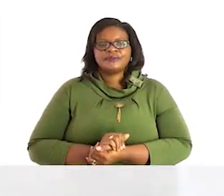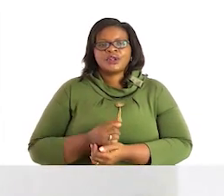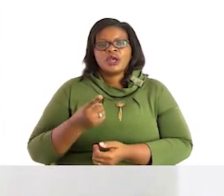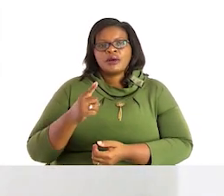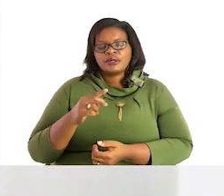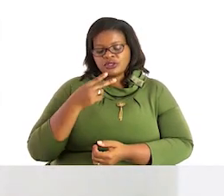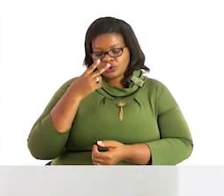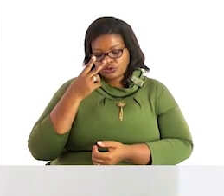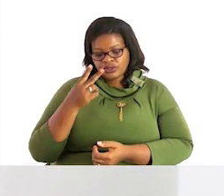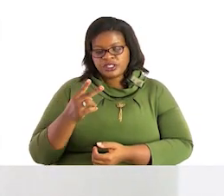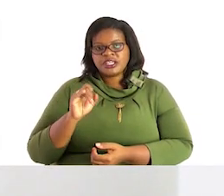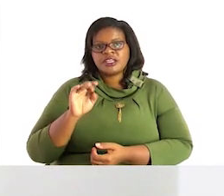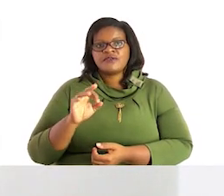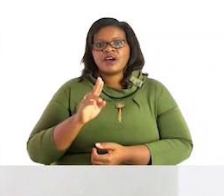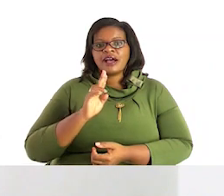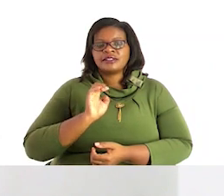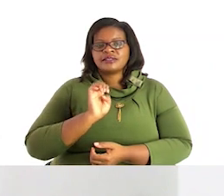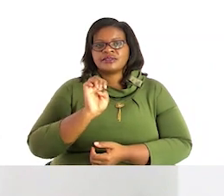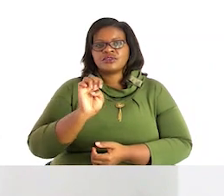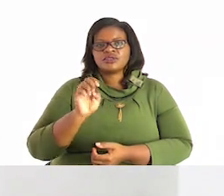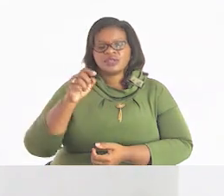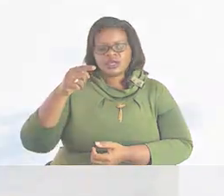check whether your answers are correct or wrong